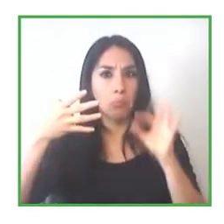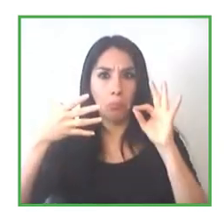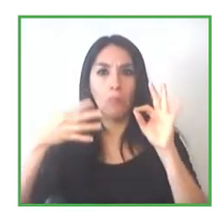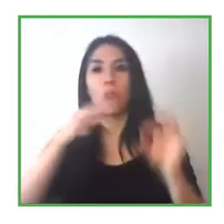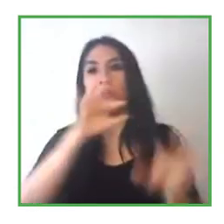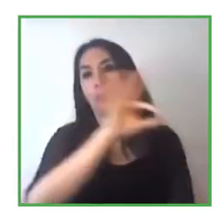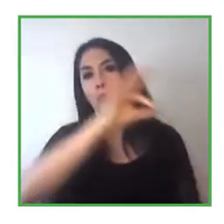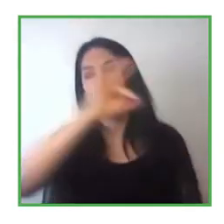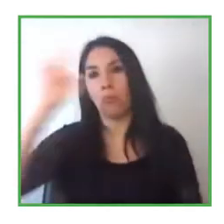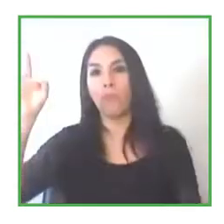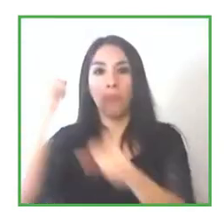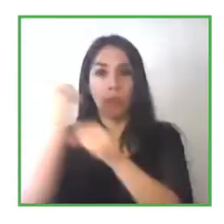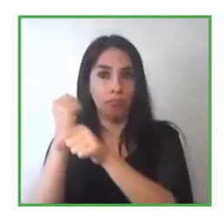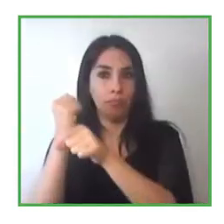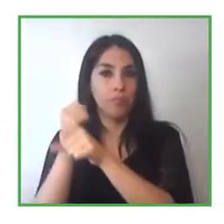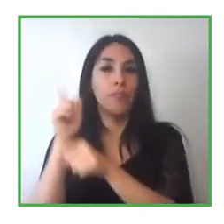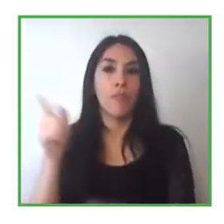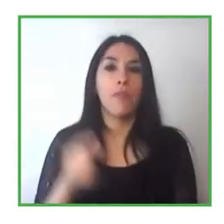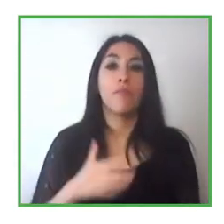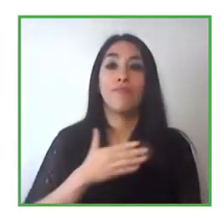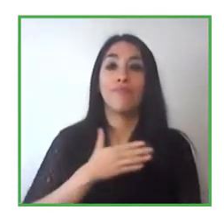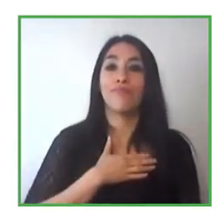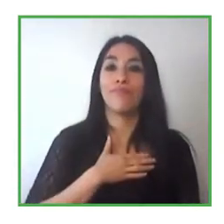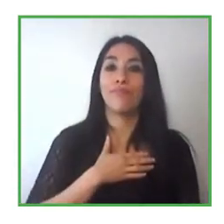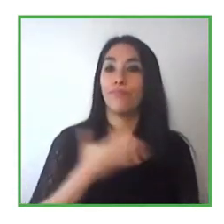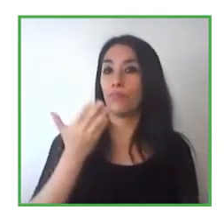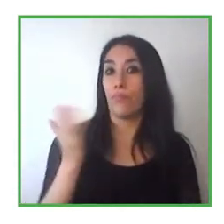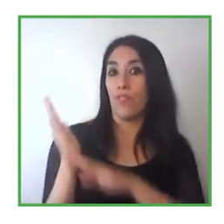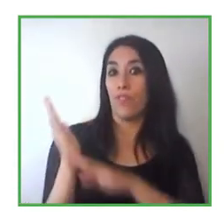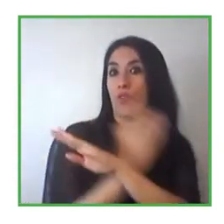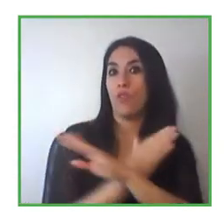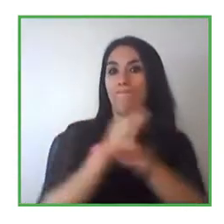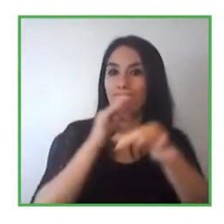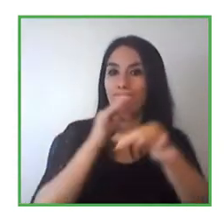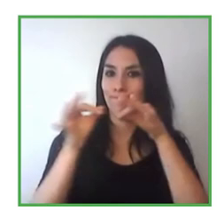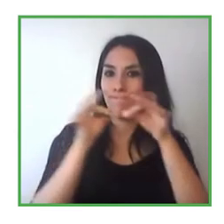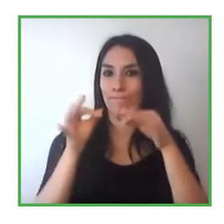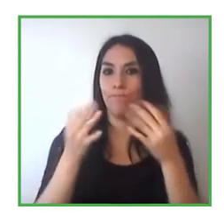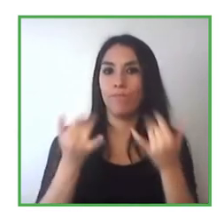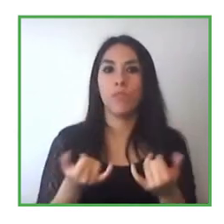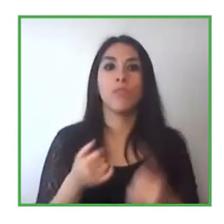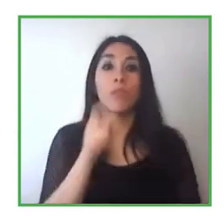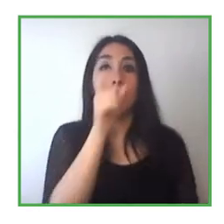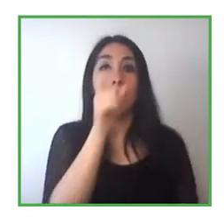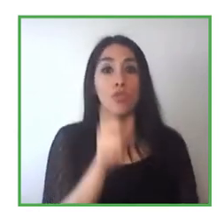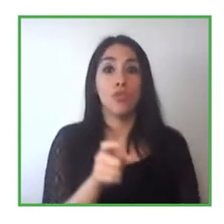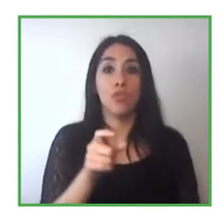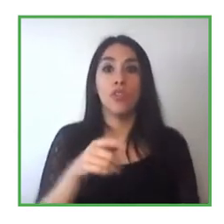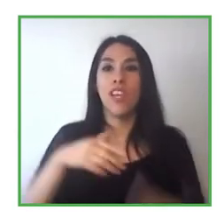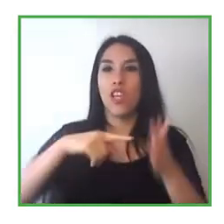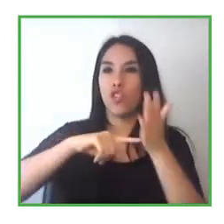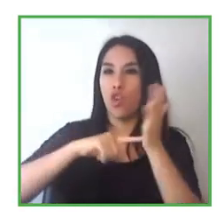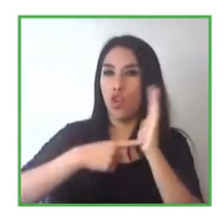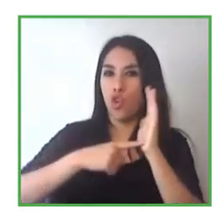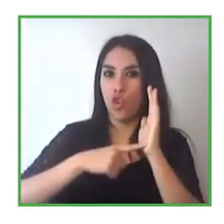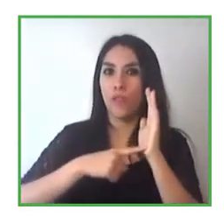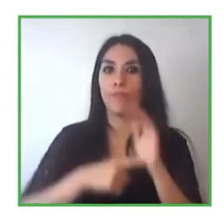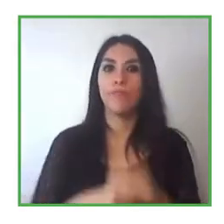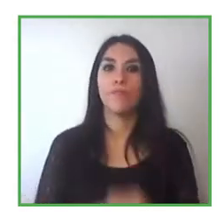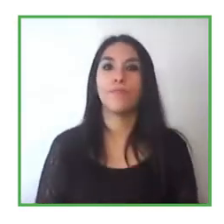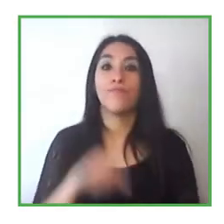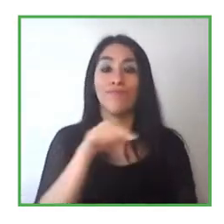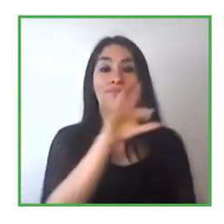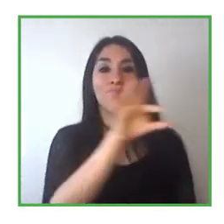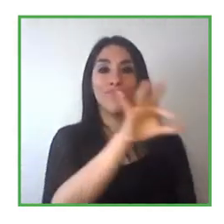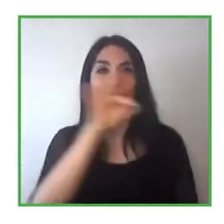possible the the incorporated technician is uh is